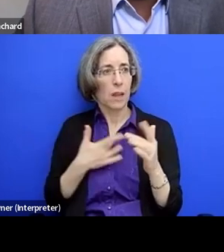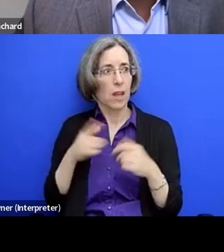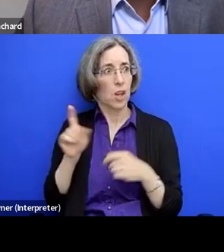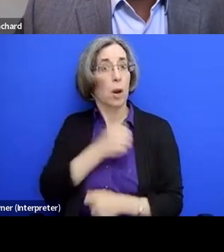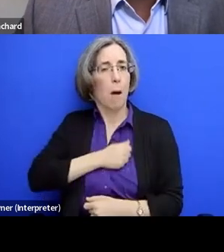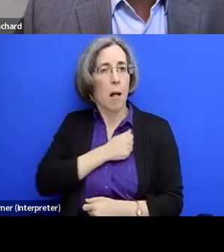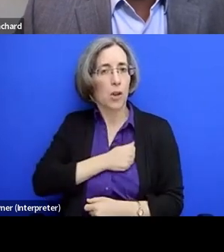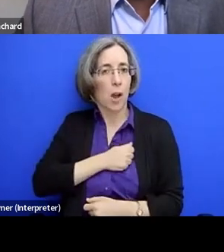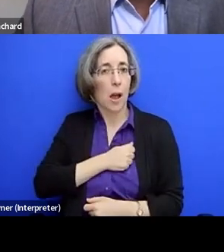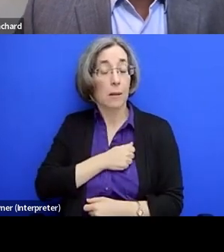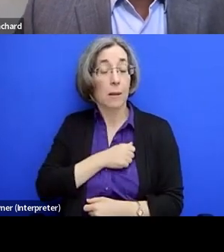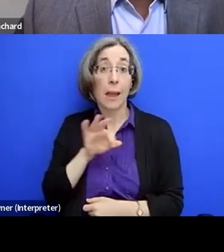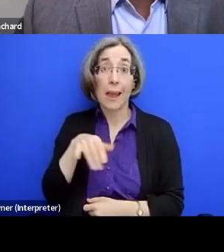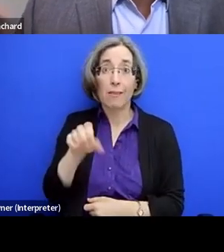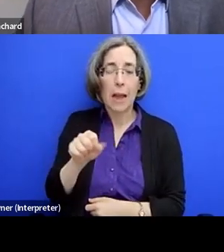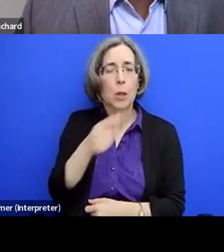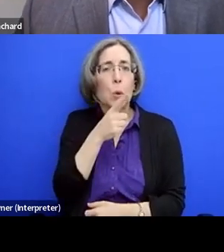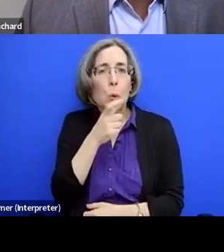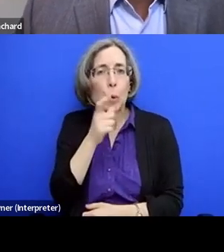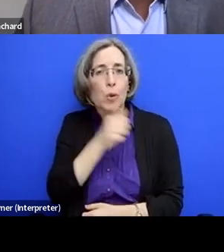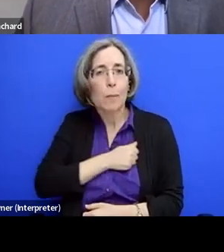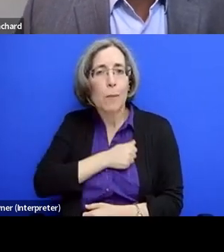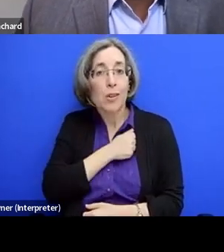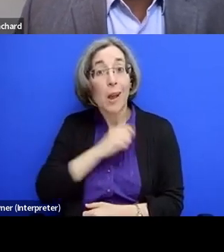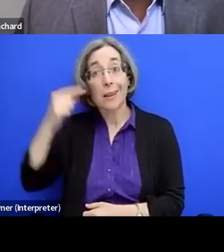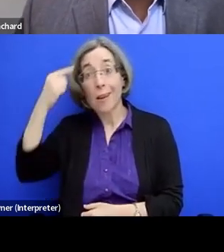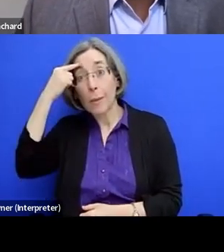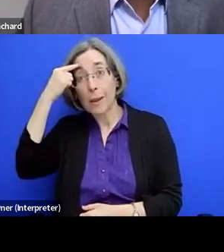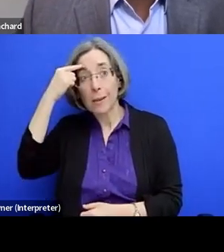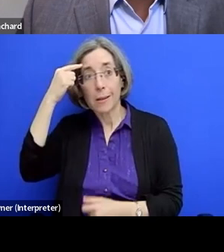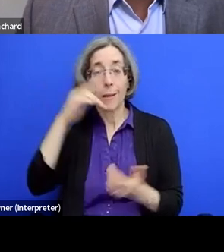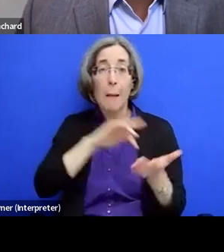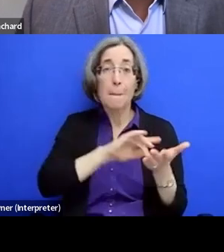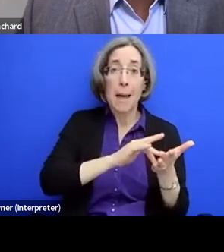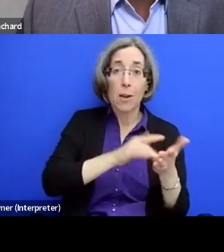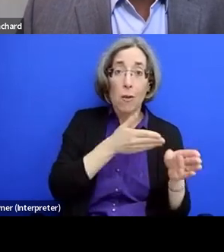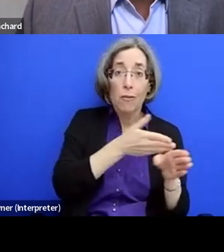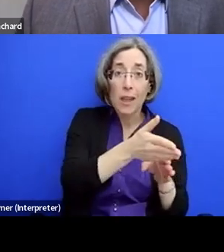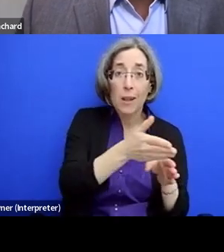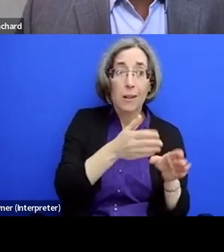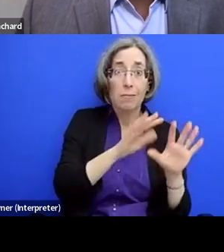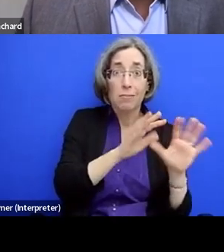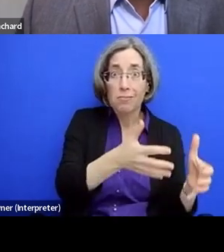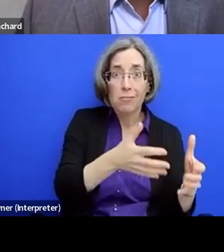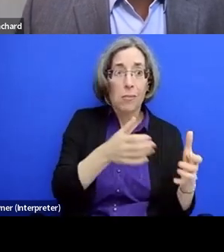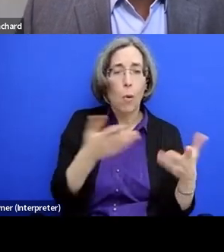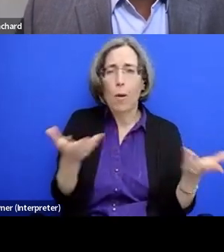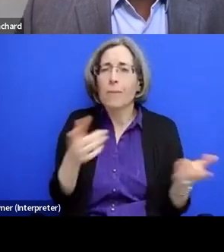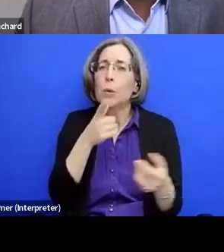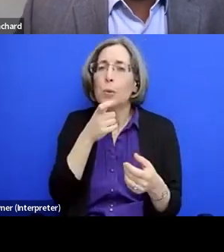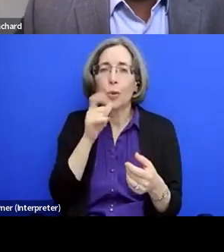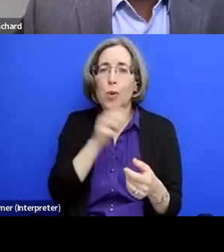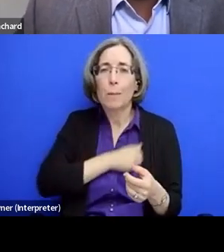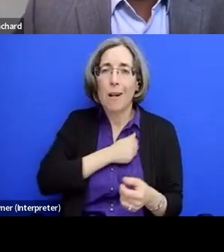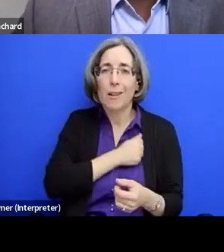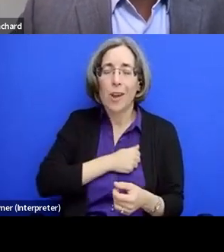whom, um, whether it should be the state or the medical establishment broader or, or others. Um, and I just kind